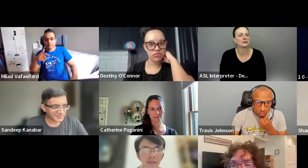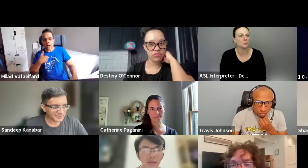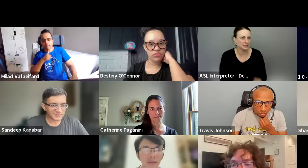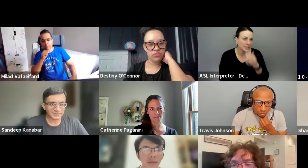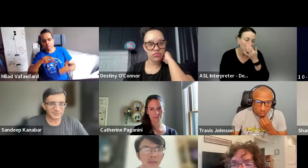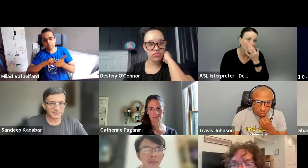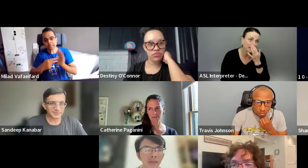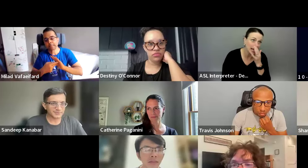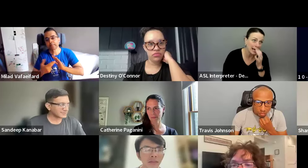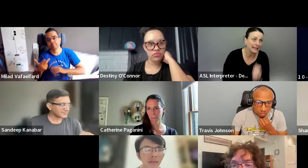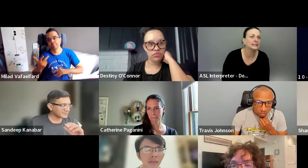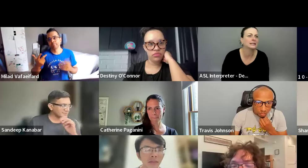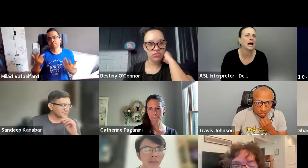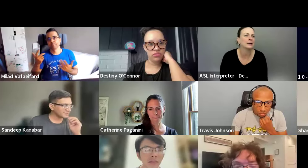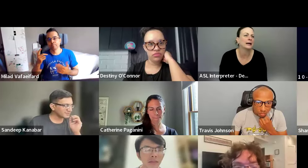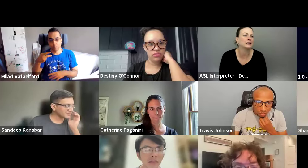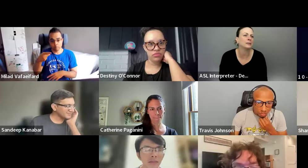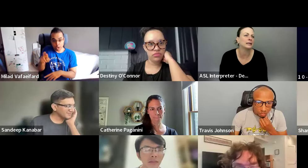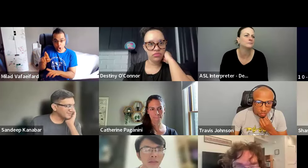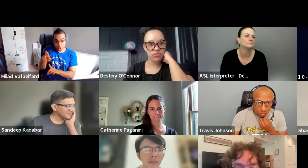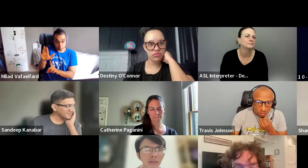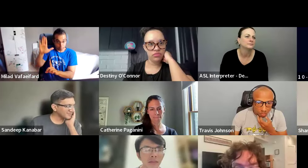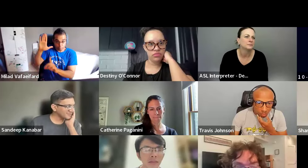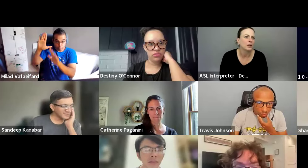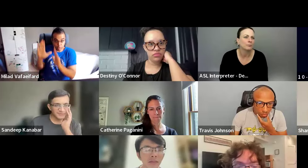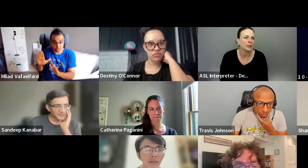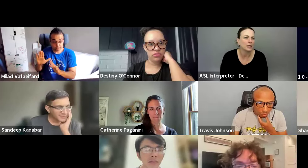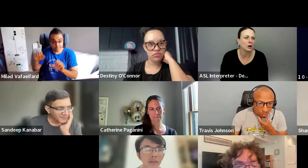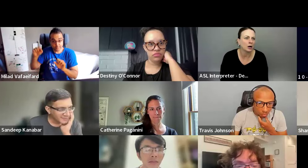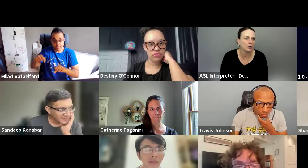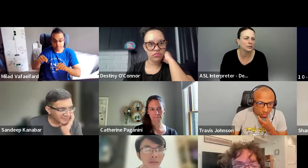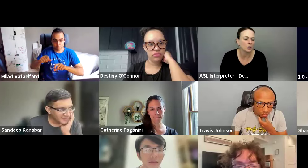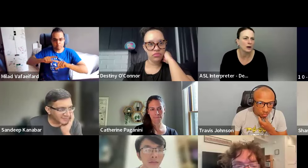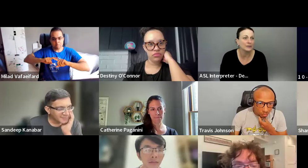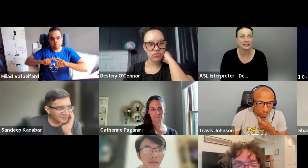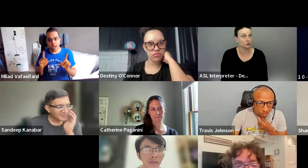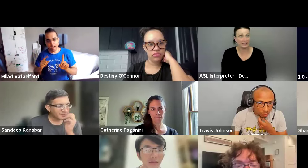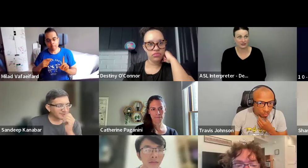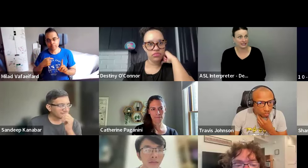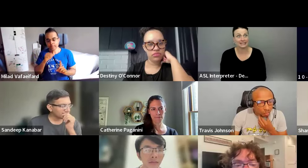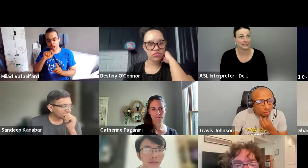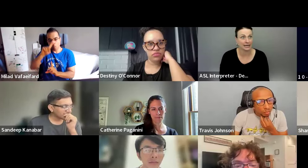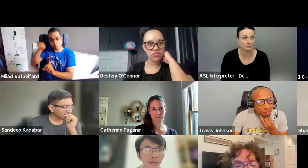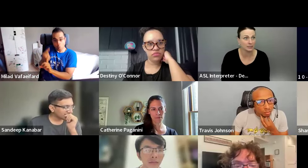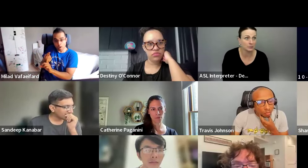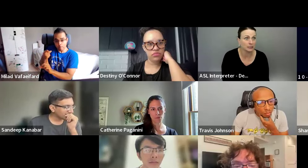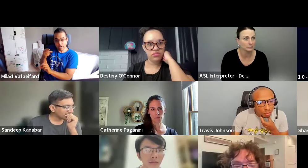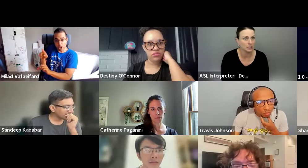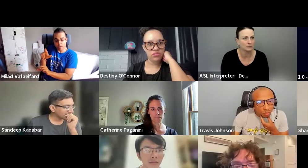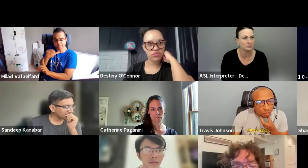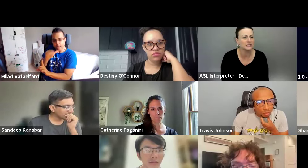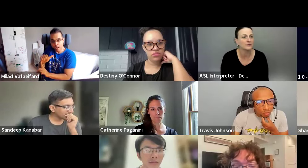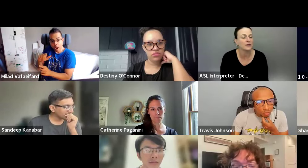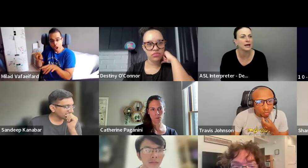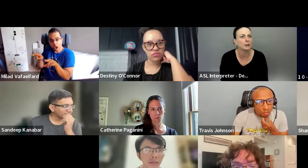Milad's wanting to add, he said, I didn't mean PR, you know, I mean, that's, that's fantastic. I didn't mean to be